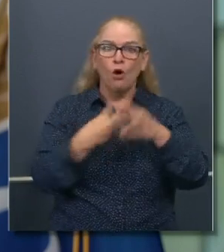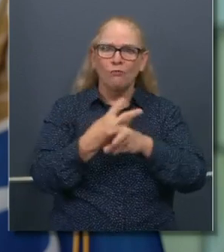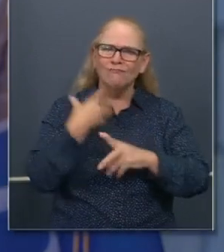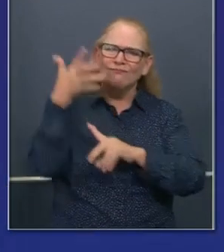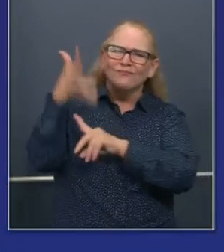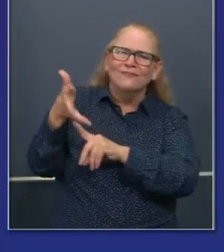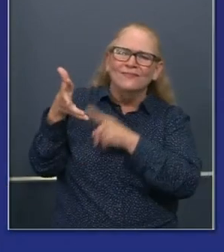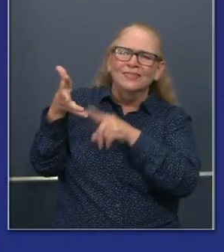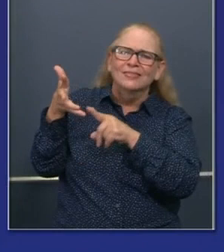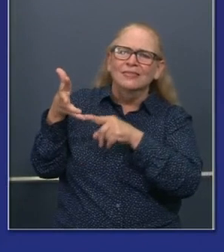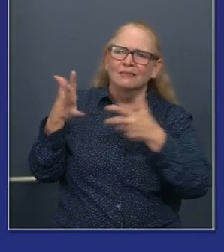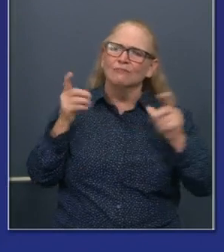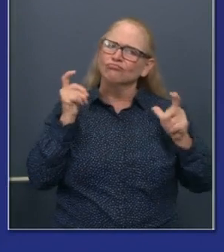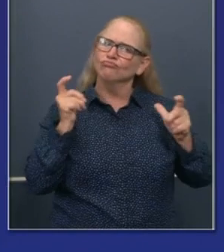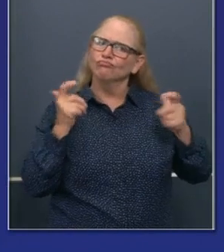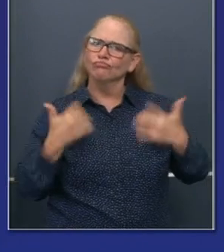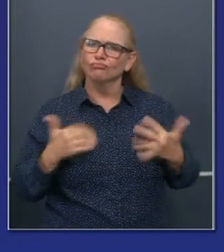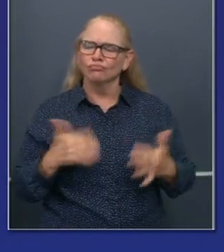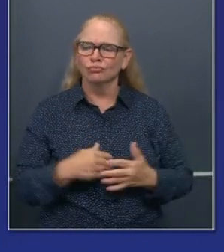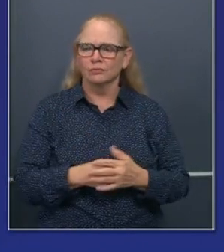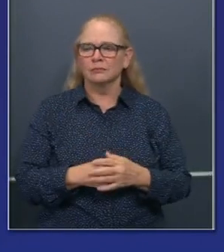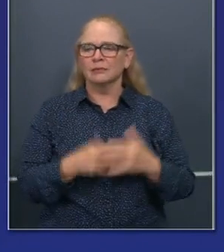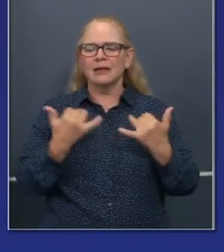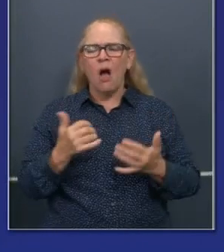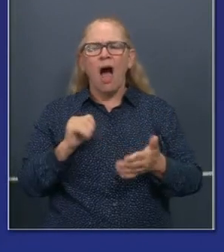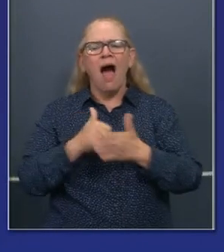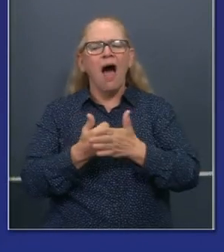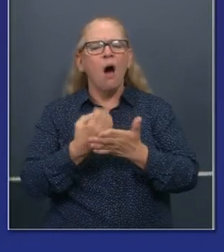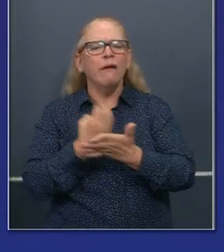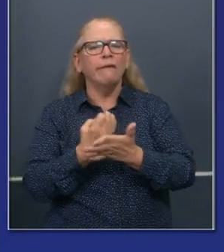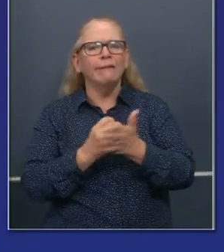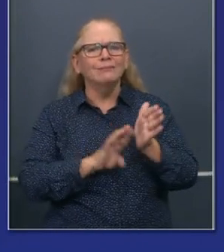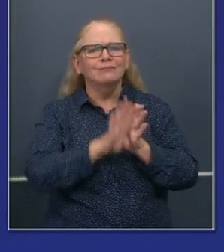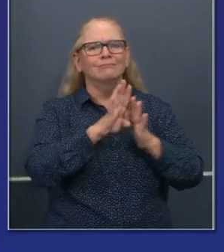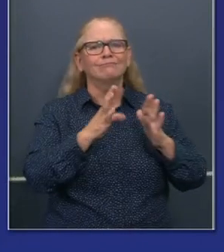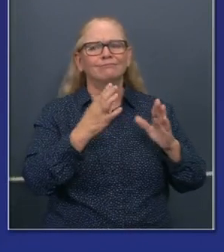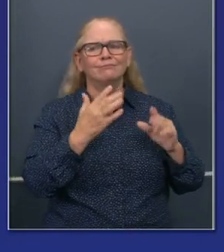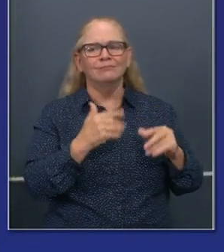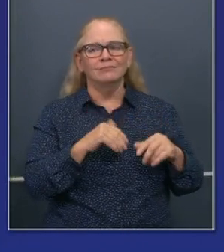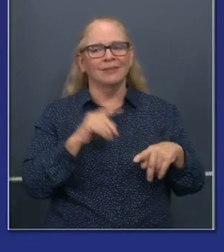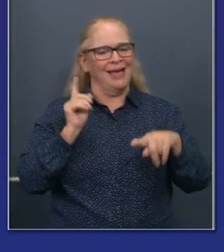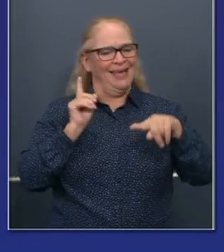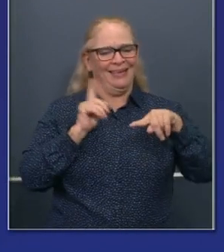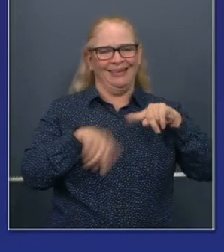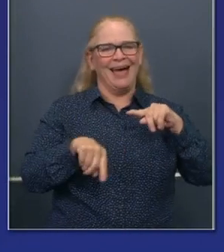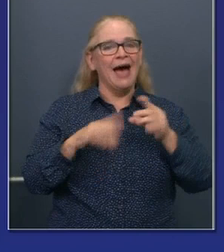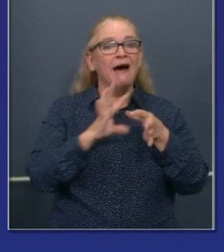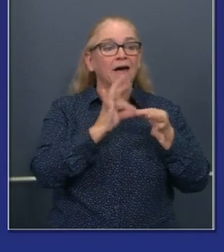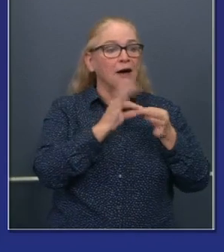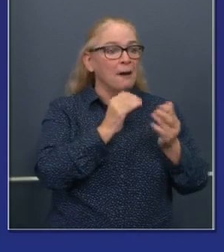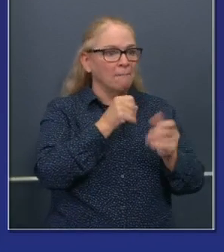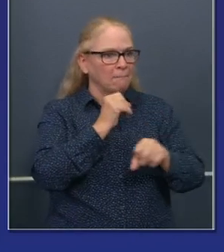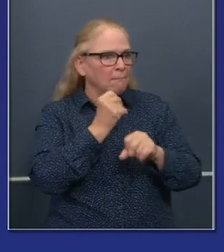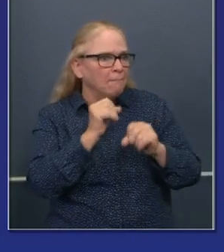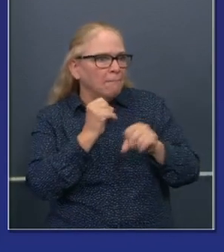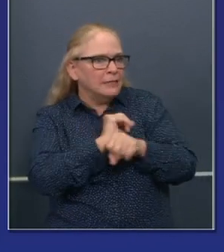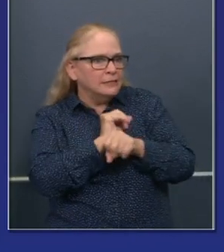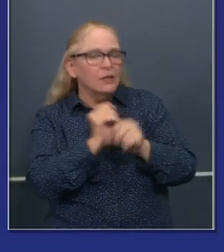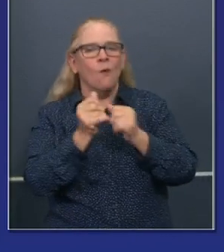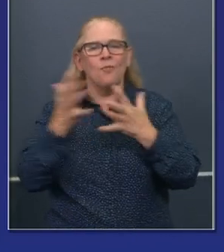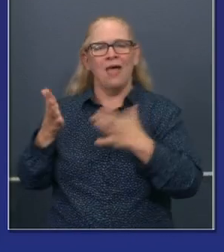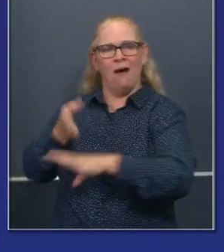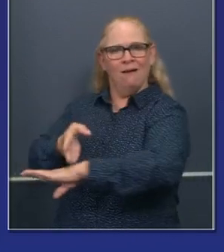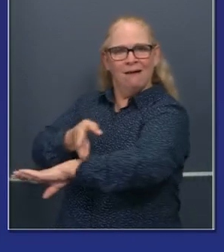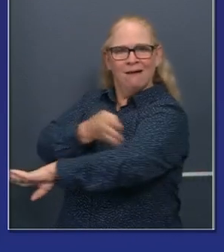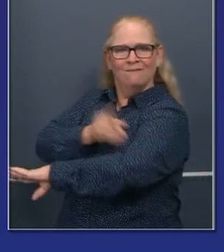and economic recovery without asserting what I think is universally accepted, at least in the context of